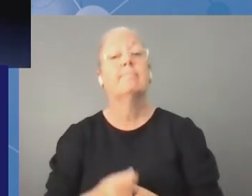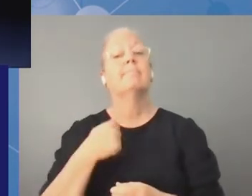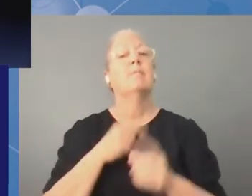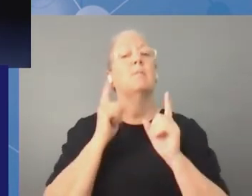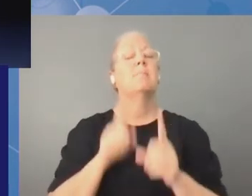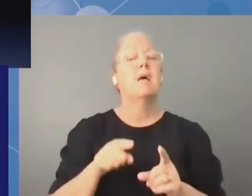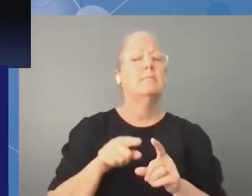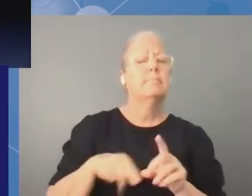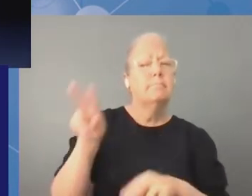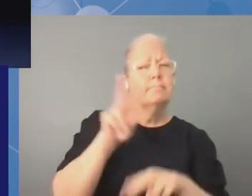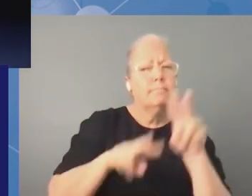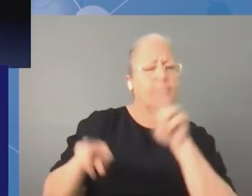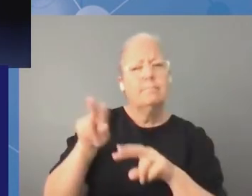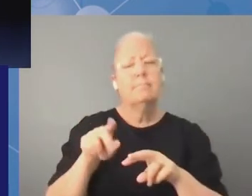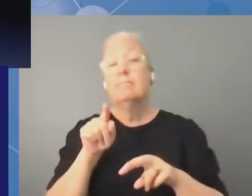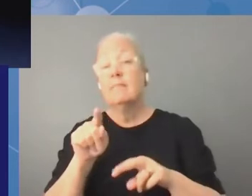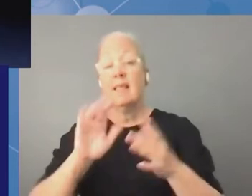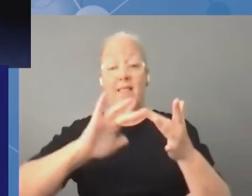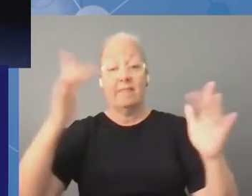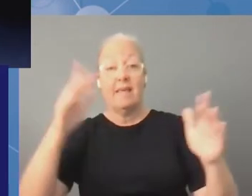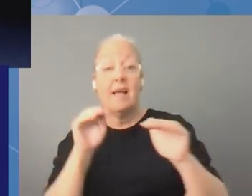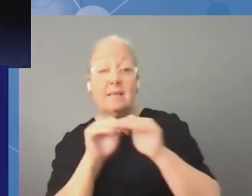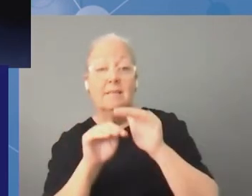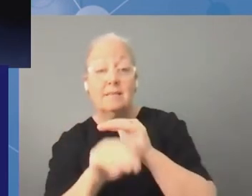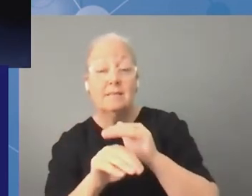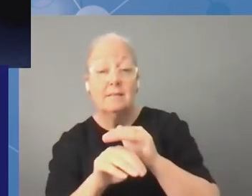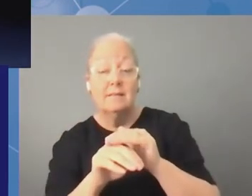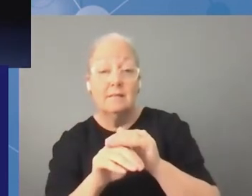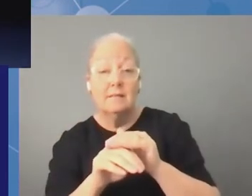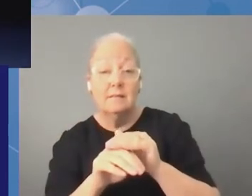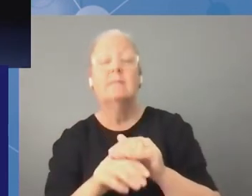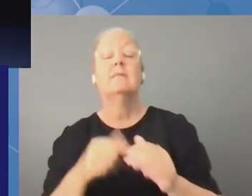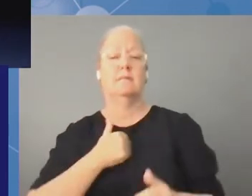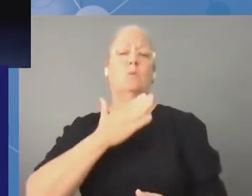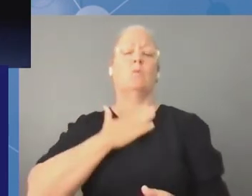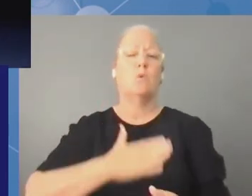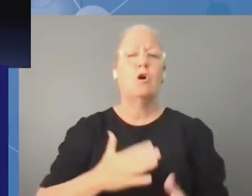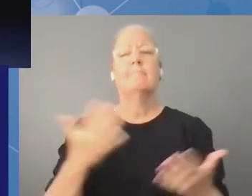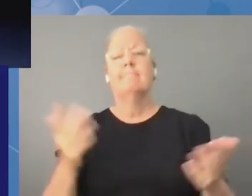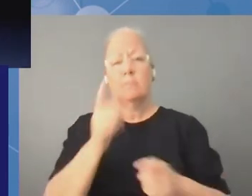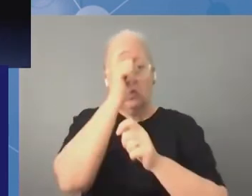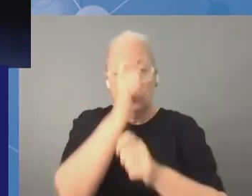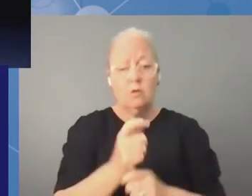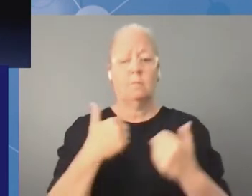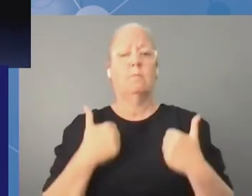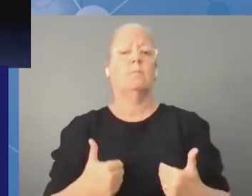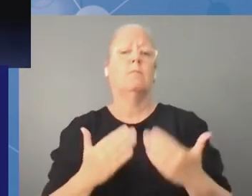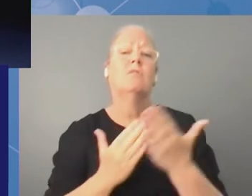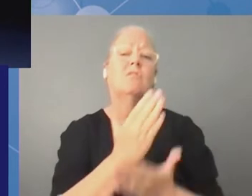access to the internet while placing emphasis on respecting human rights and we will